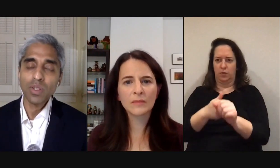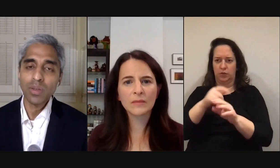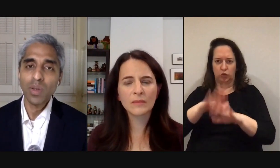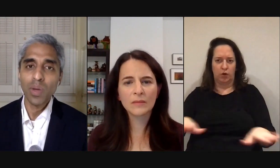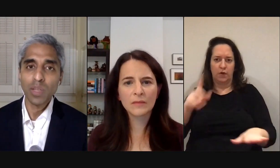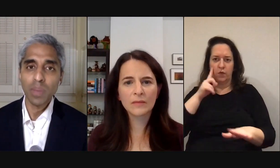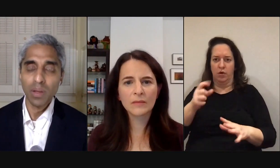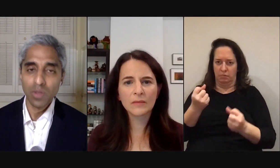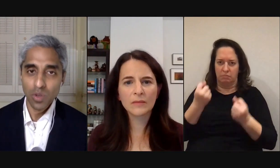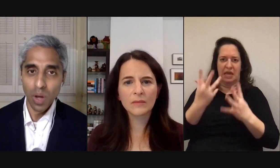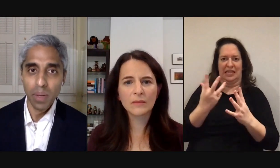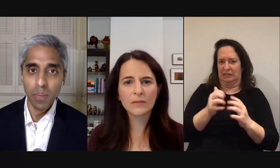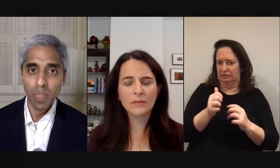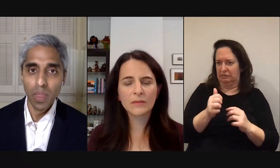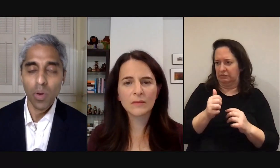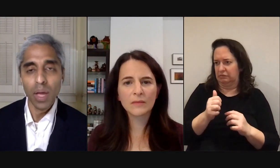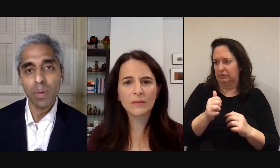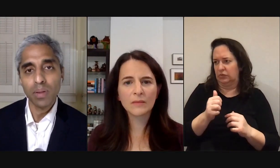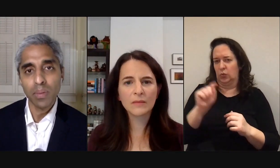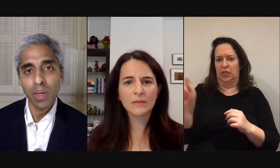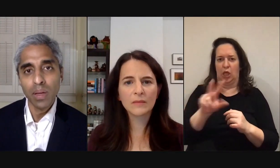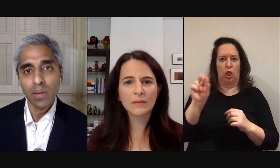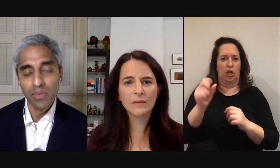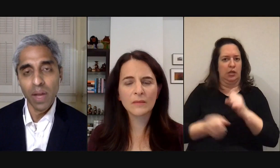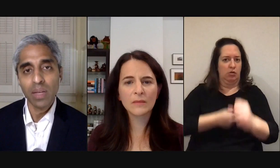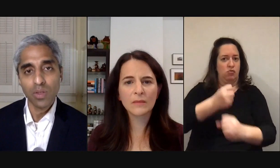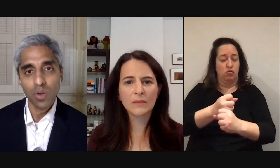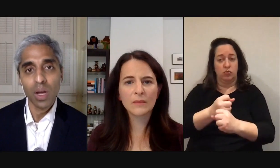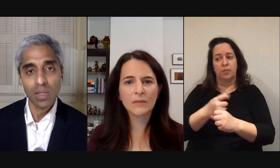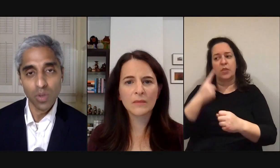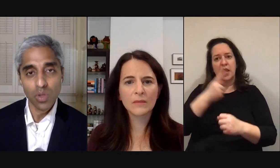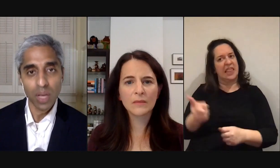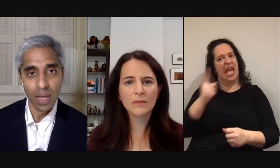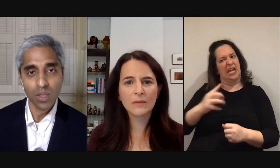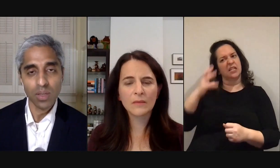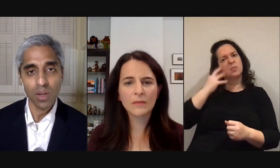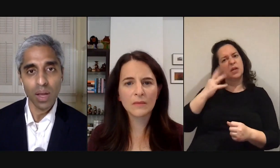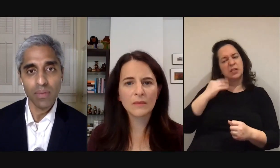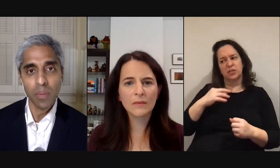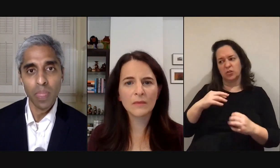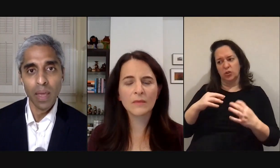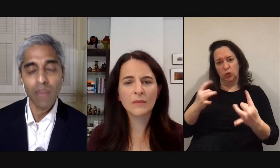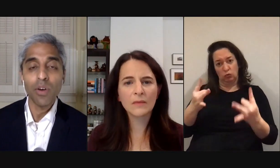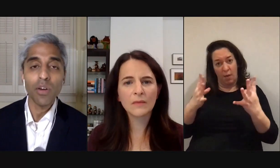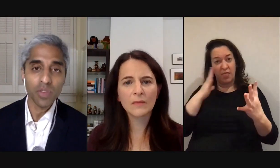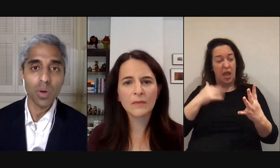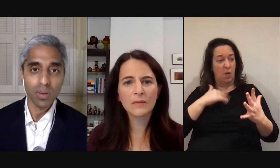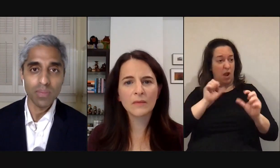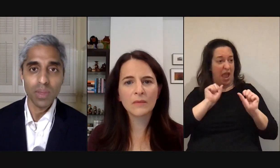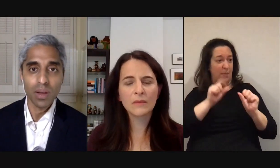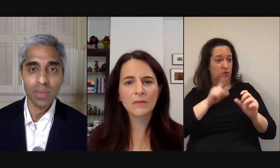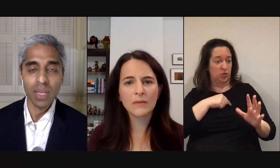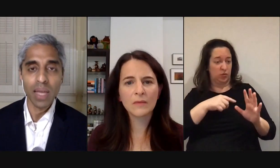they found that children who had experienced trauma were able to to find strong social connections in their life had far